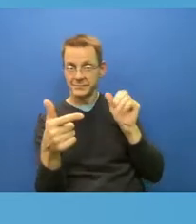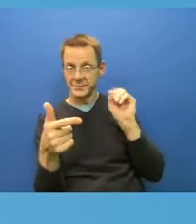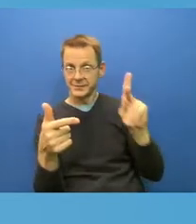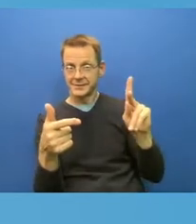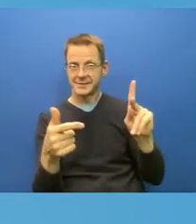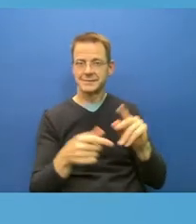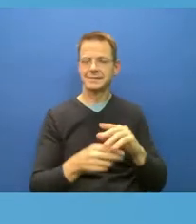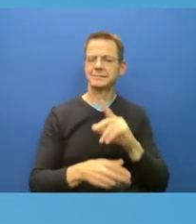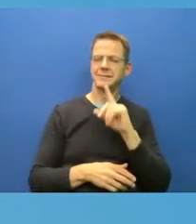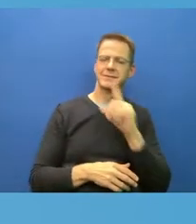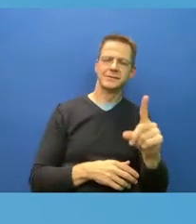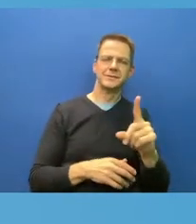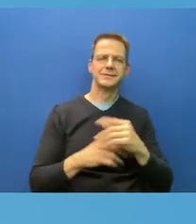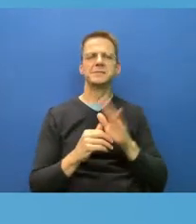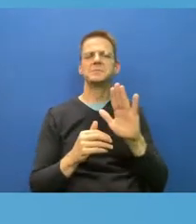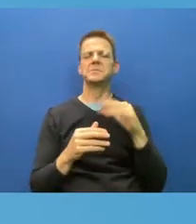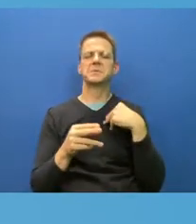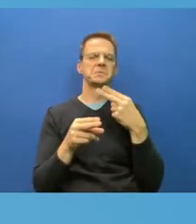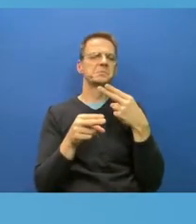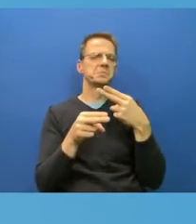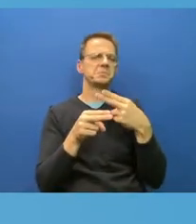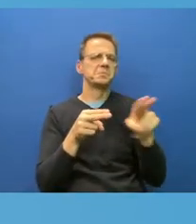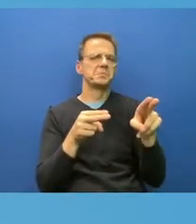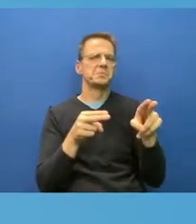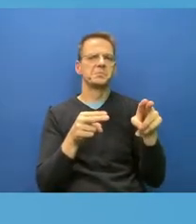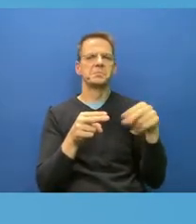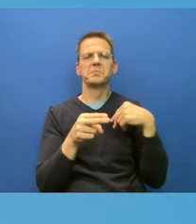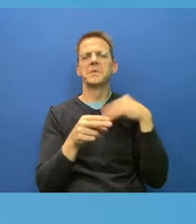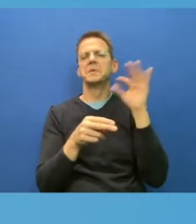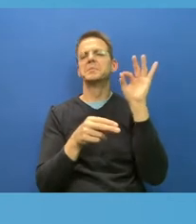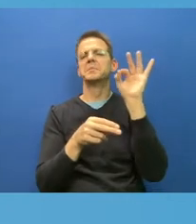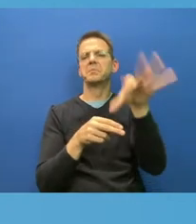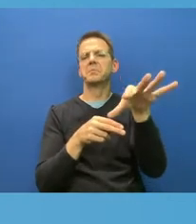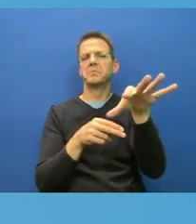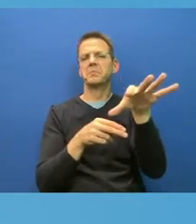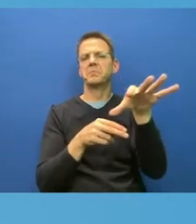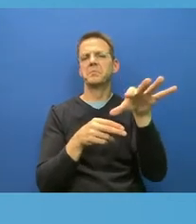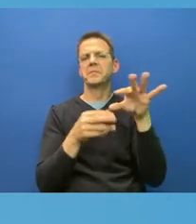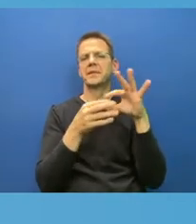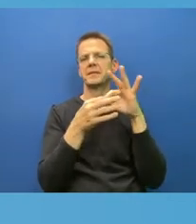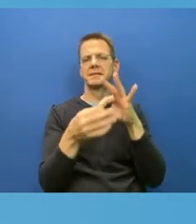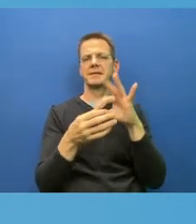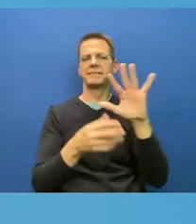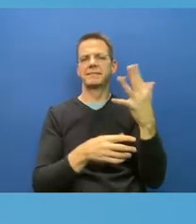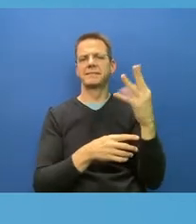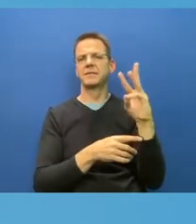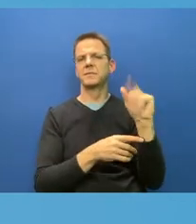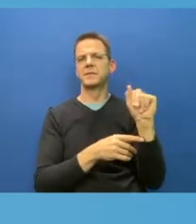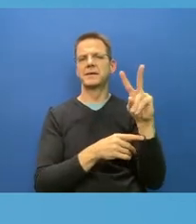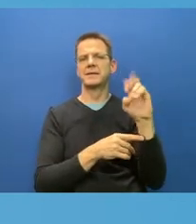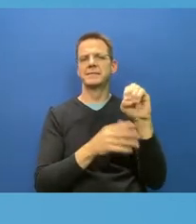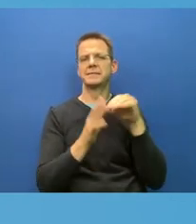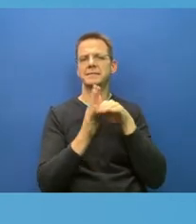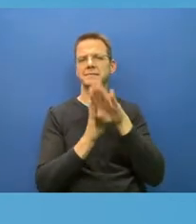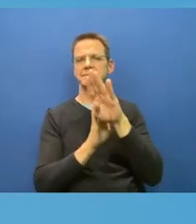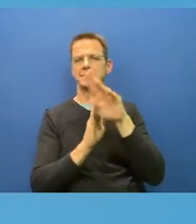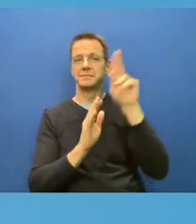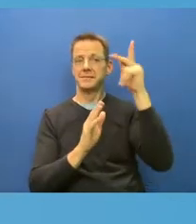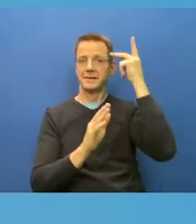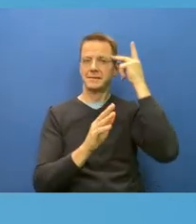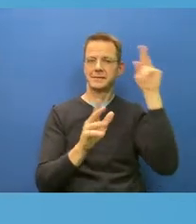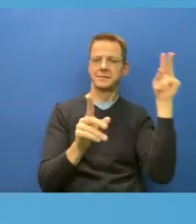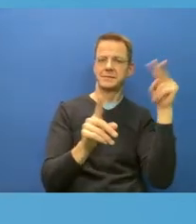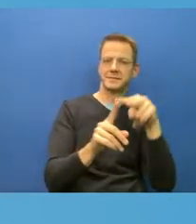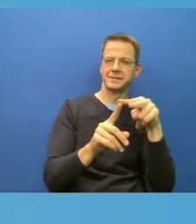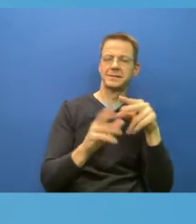a fifth wave from a political perspective, a policy perspective. The first is that I think governments need to stop